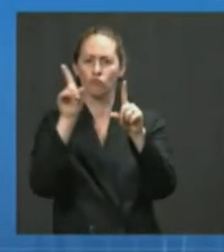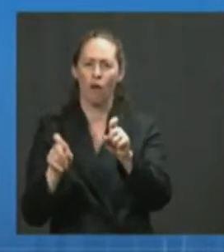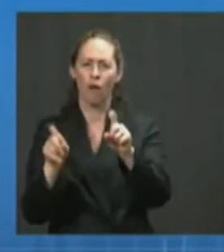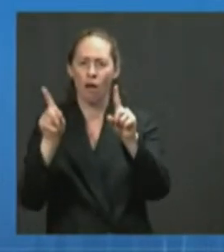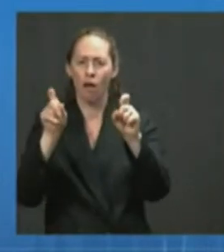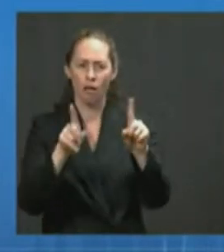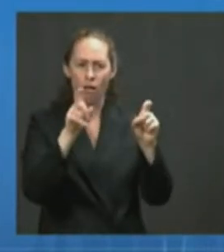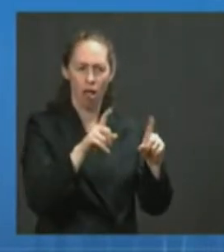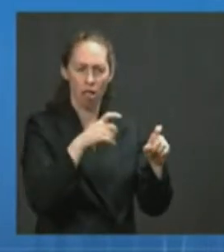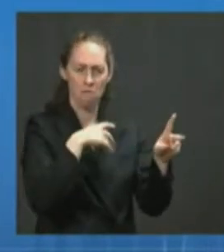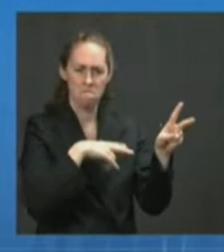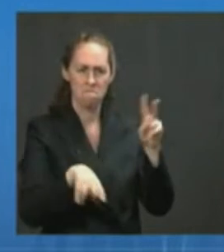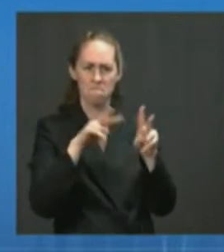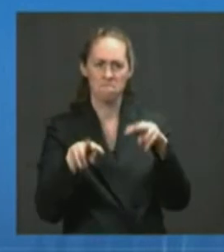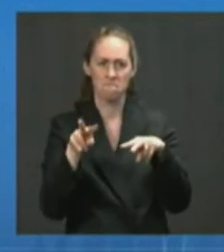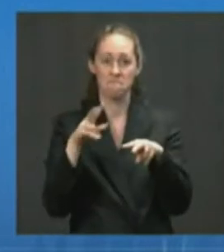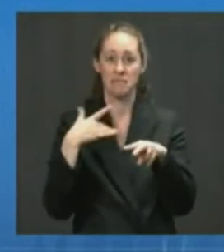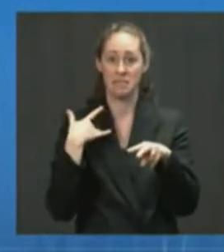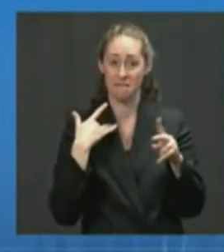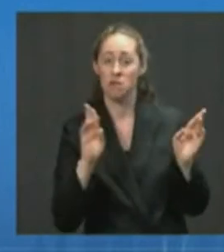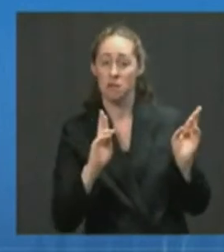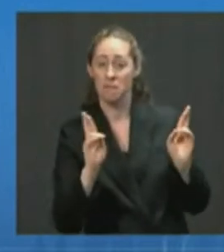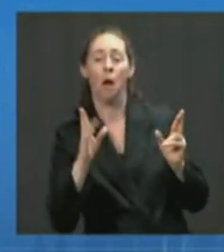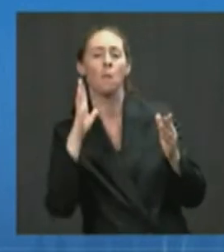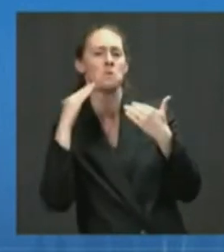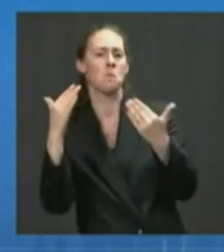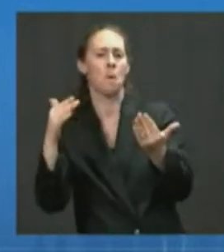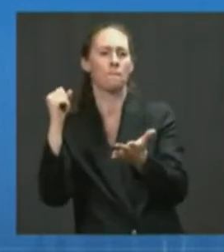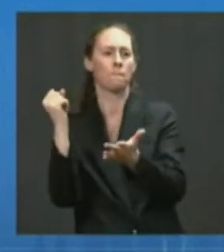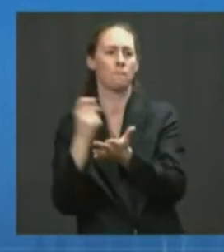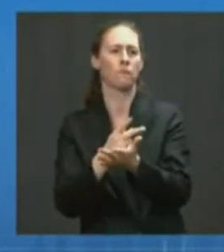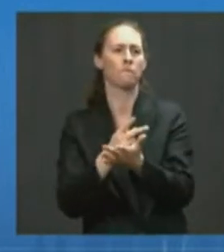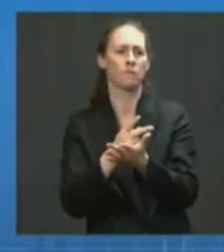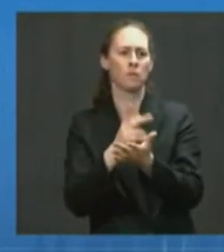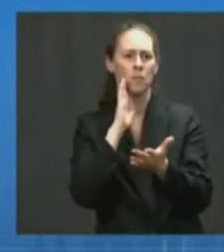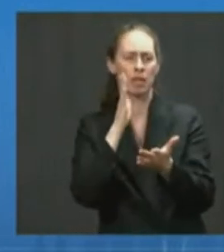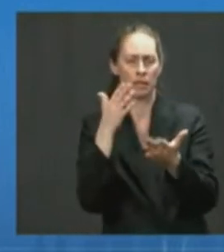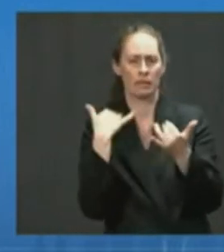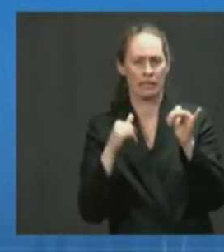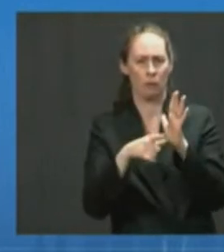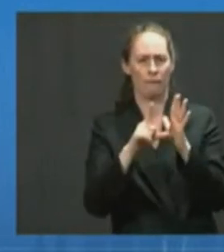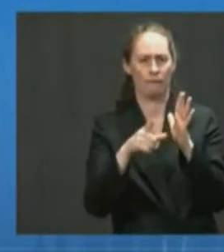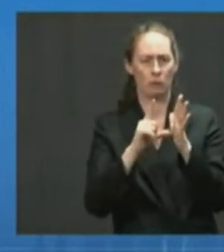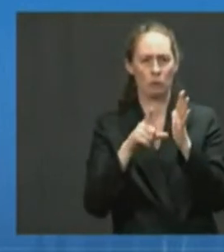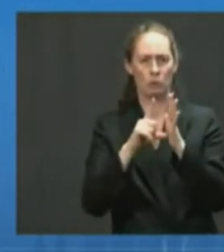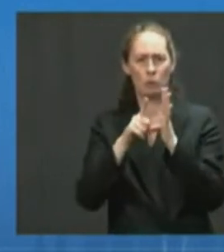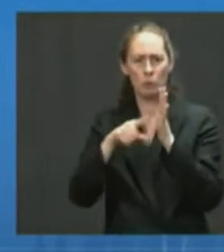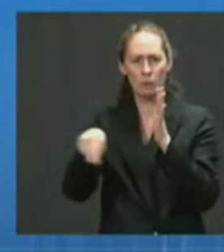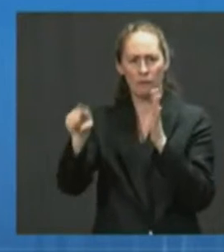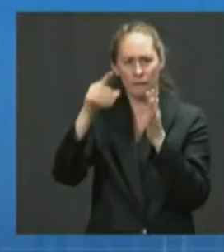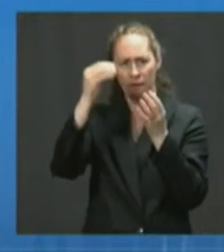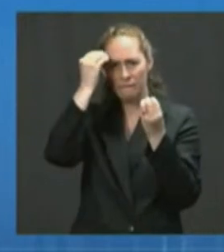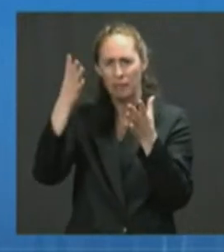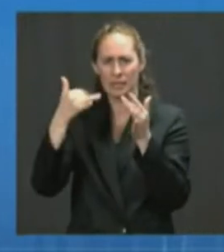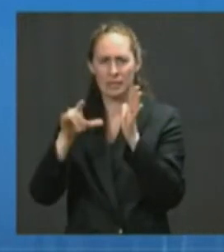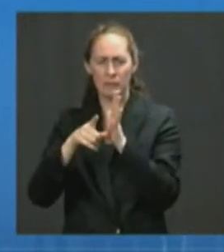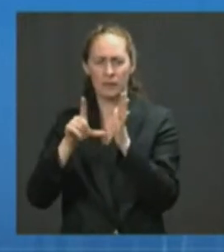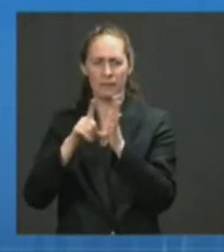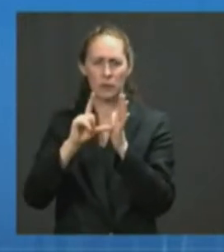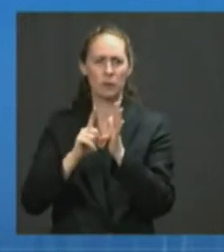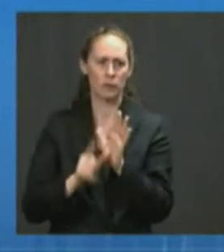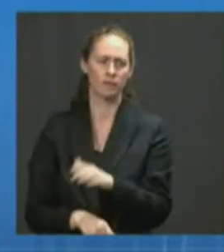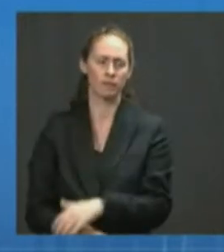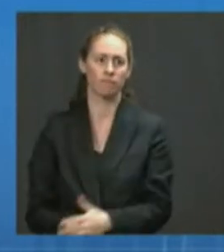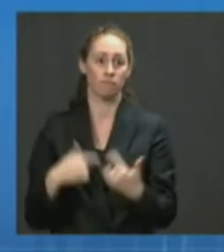the data and the authorization will be a regulatory FDA decision. So after we have seen the clinical trial data, I have not seen them